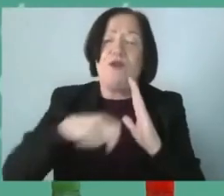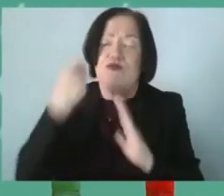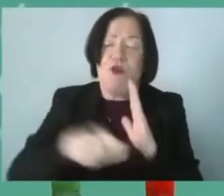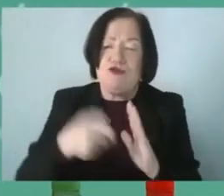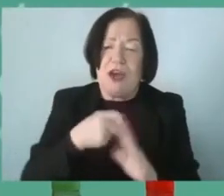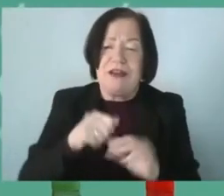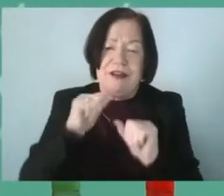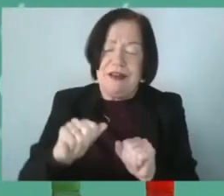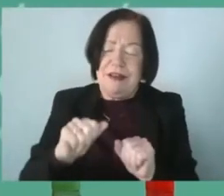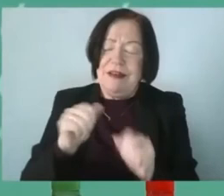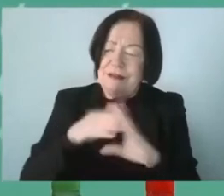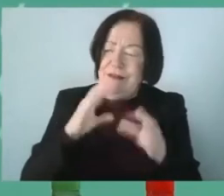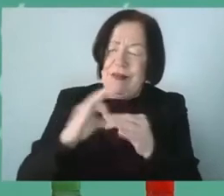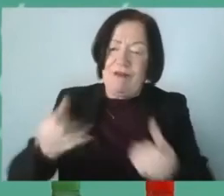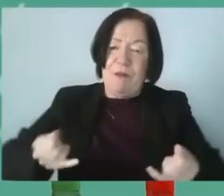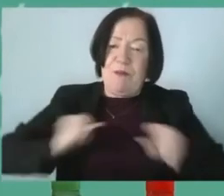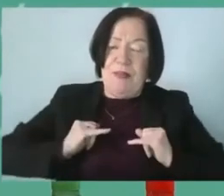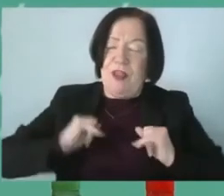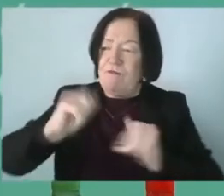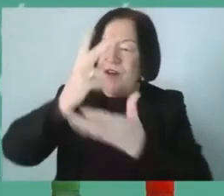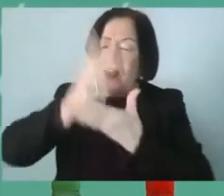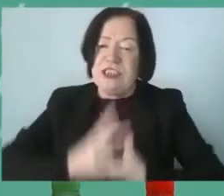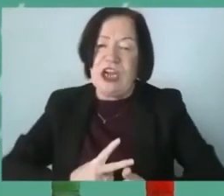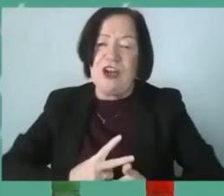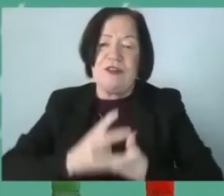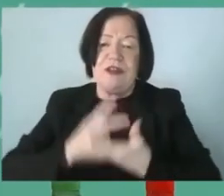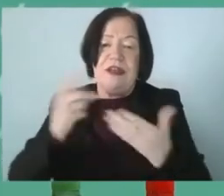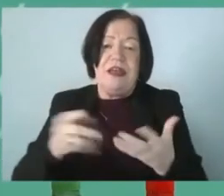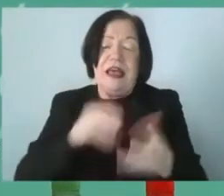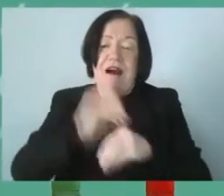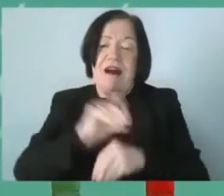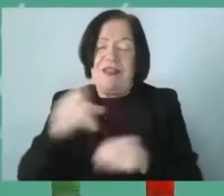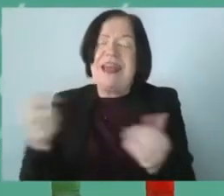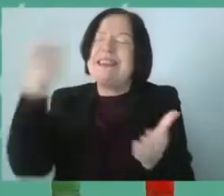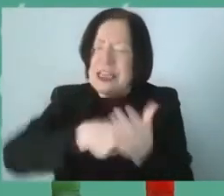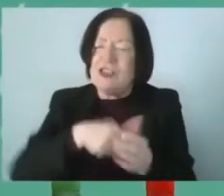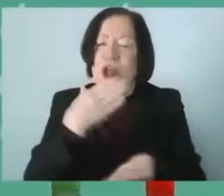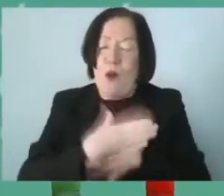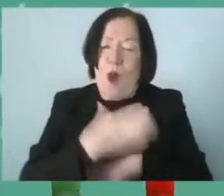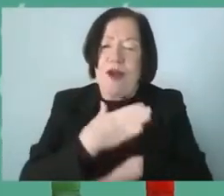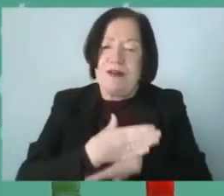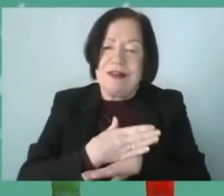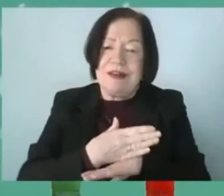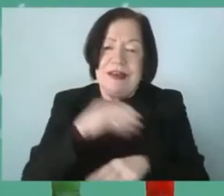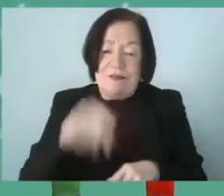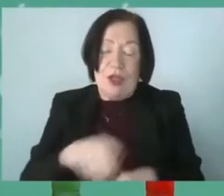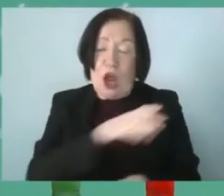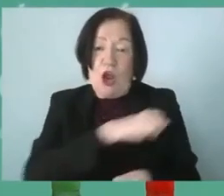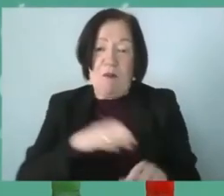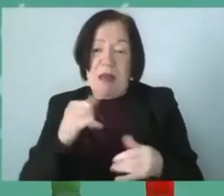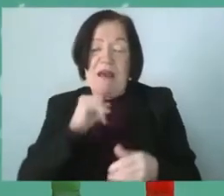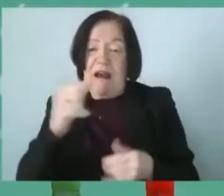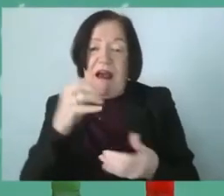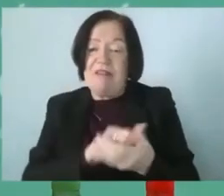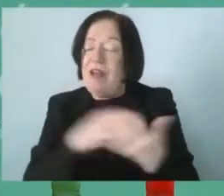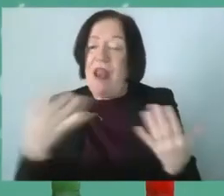to do with having the capacity through your volunteers and so on and to take on that additional work because you know certainly for clubs that maybe haven't done a lot of